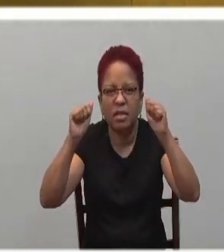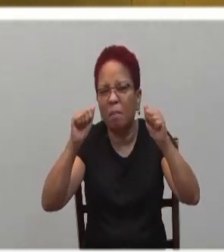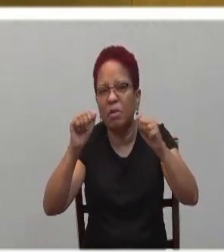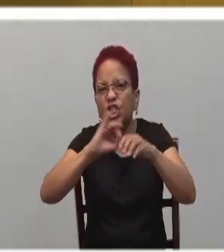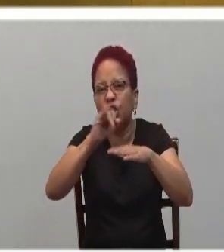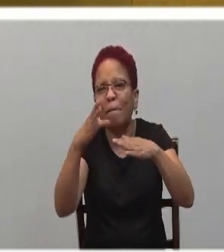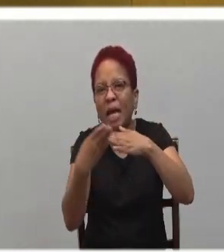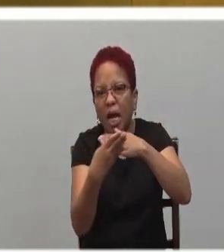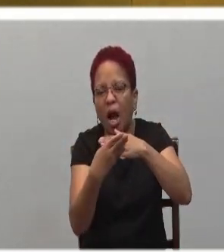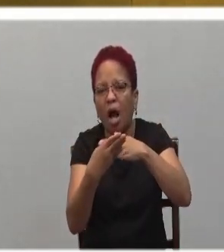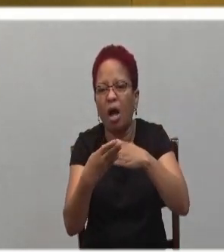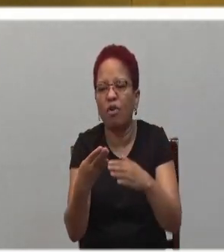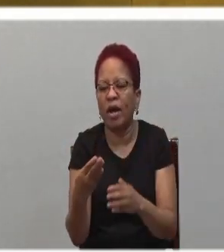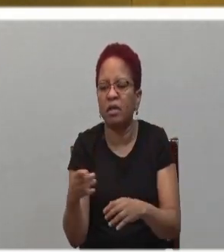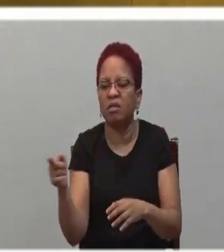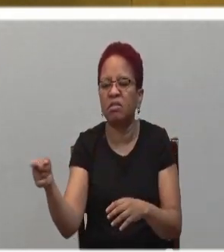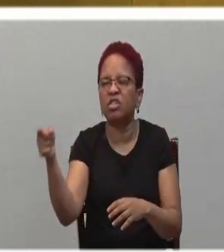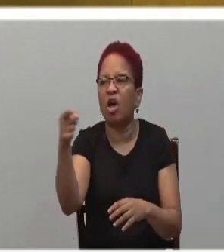which he could have flourished.